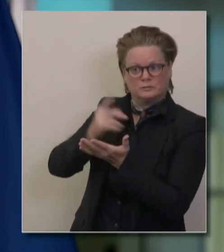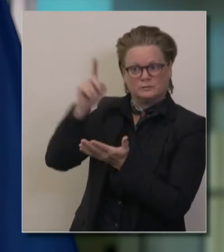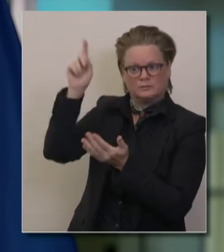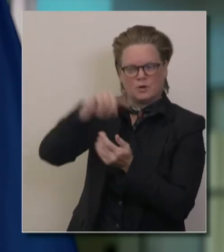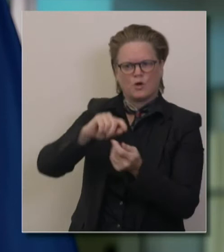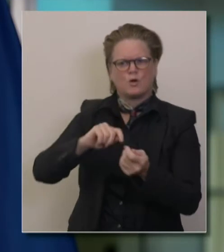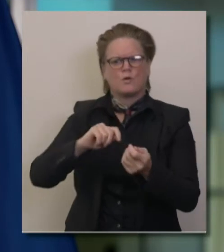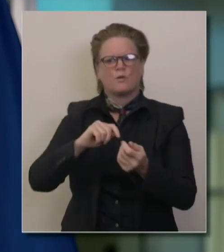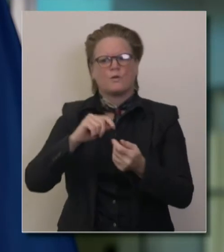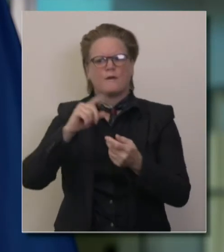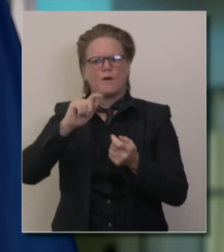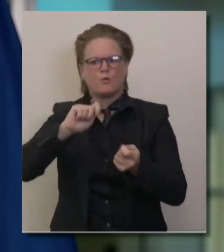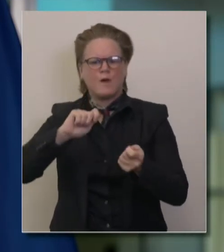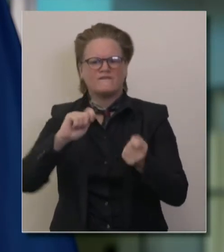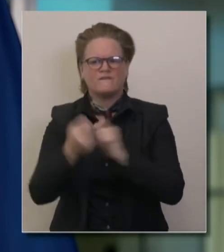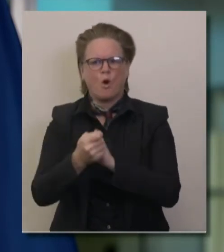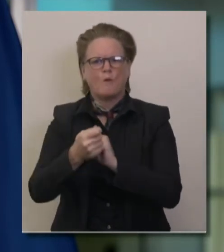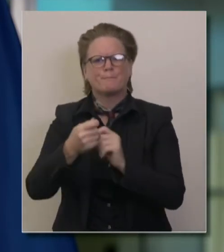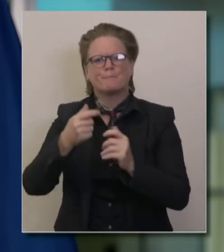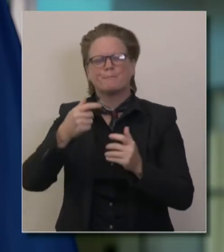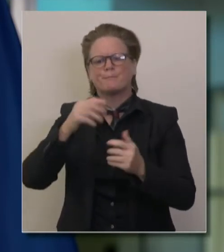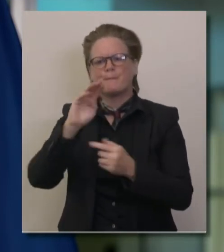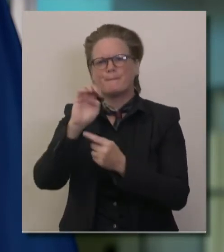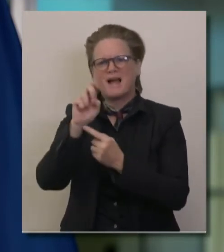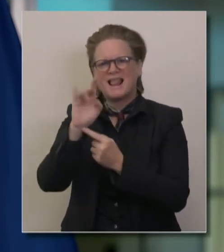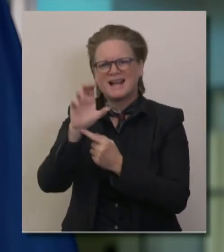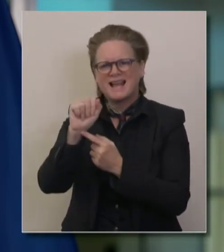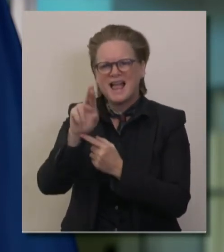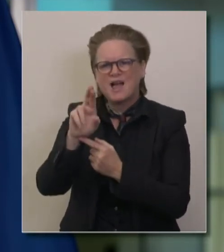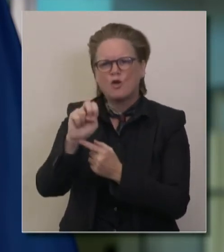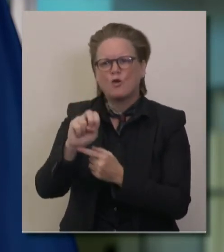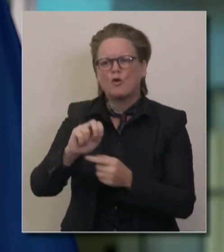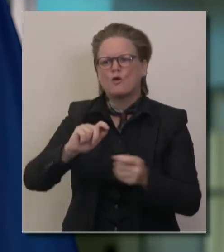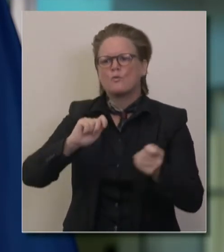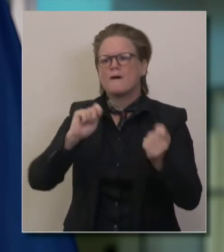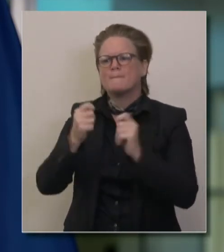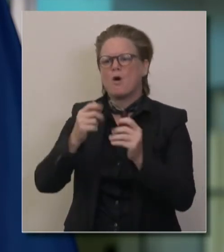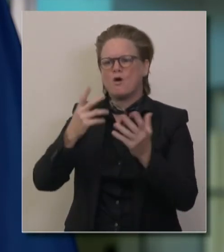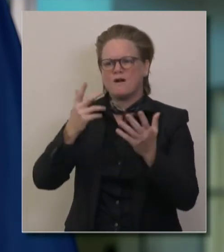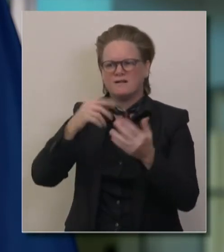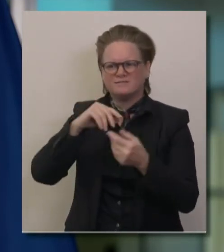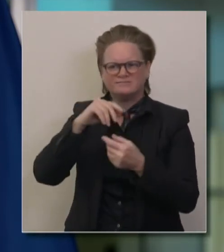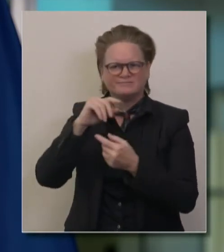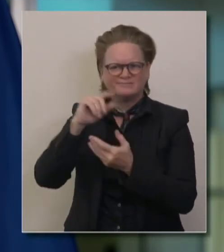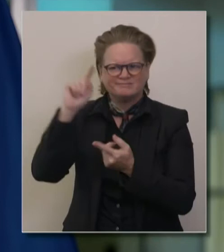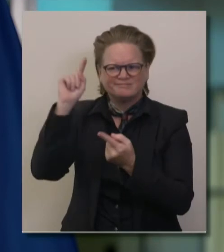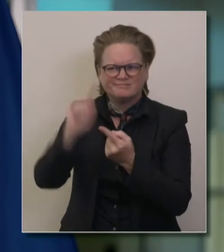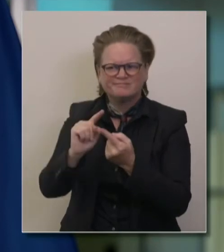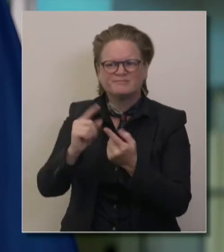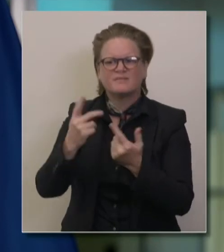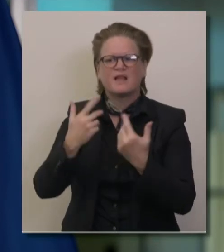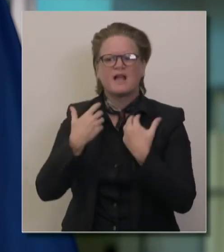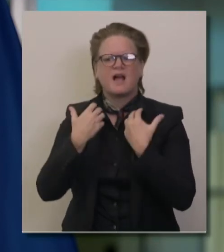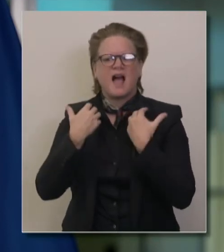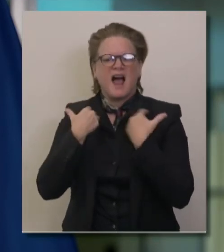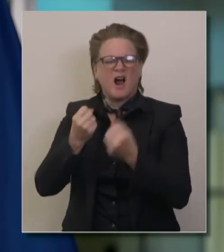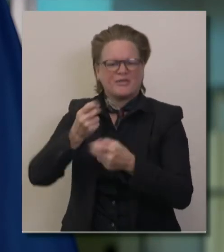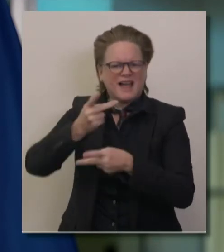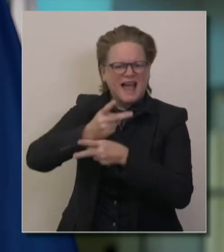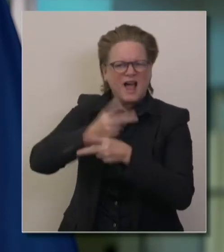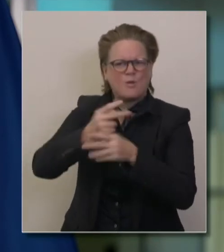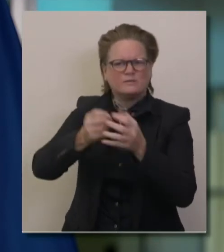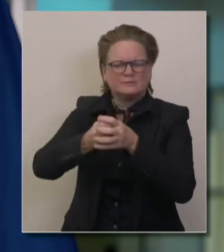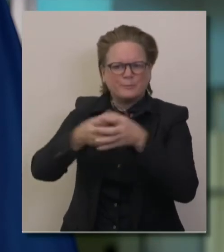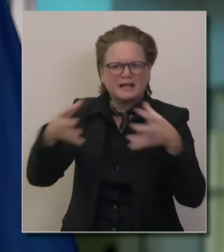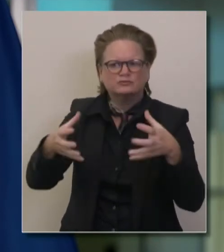about homelessness. Um, some want to go even bigger on health care expansions. Um, so what kind of health care chops do you think